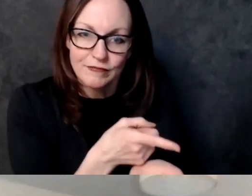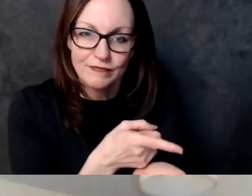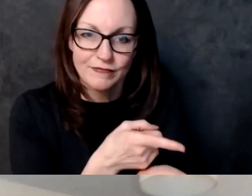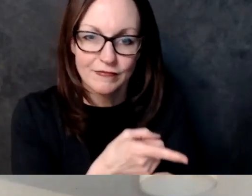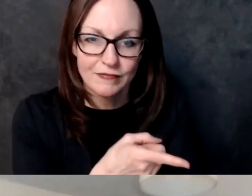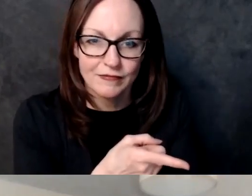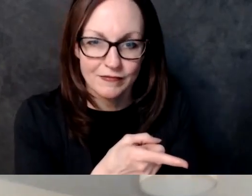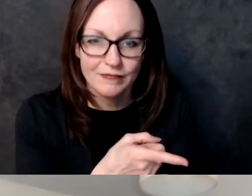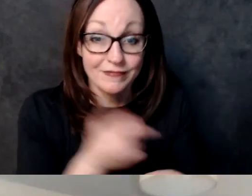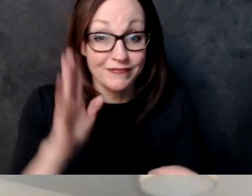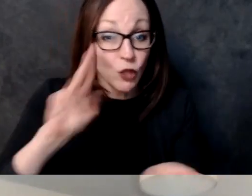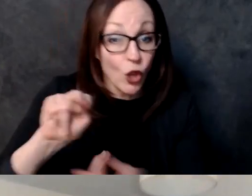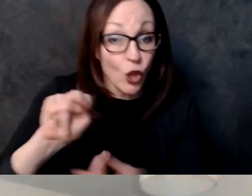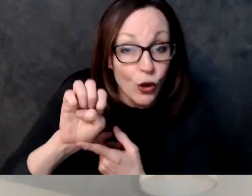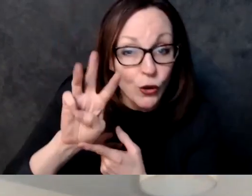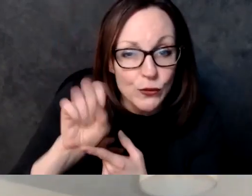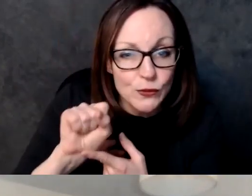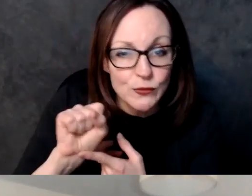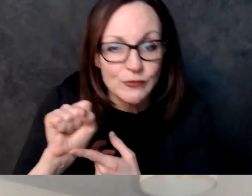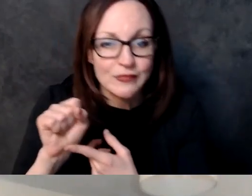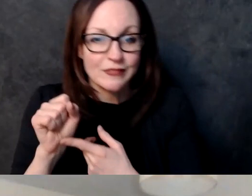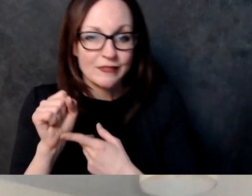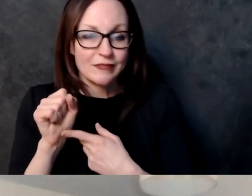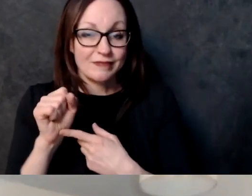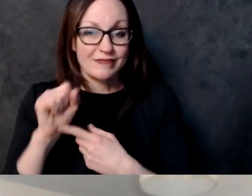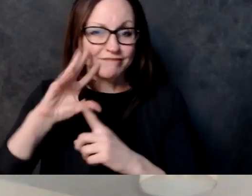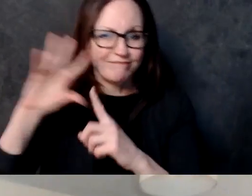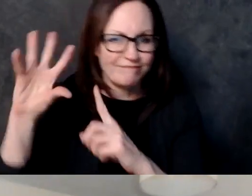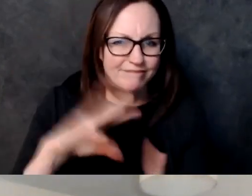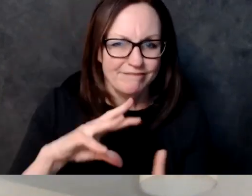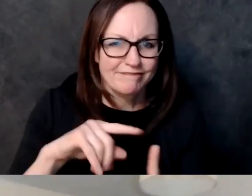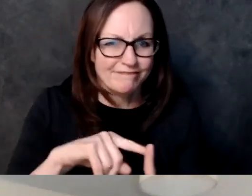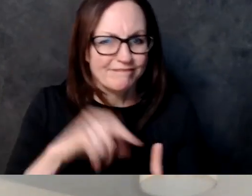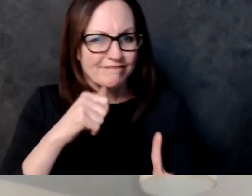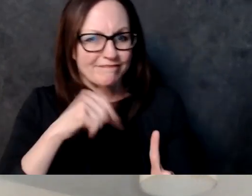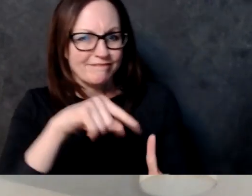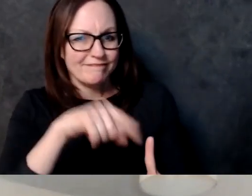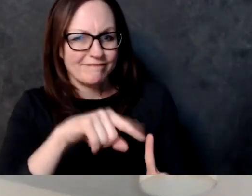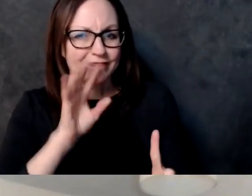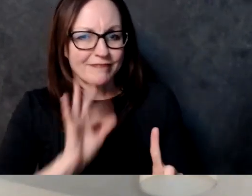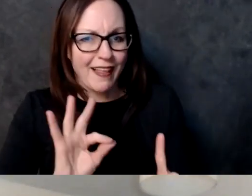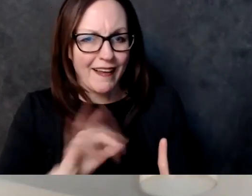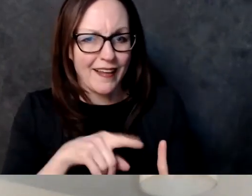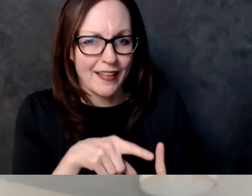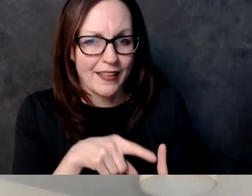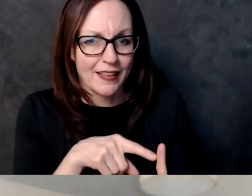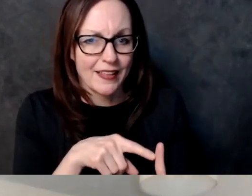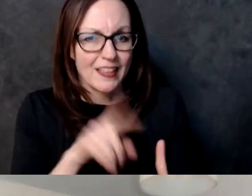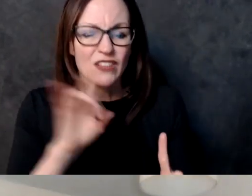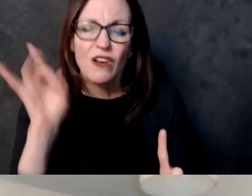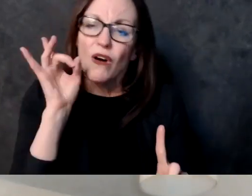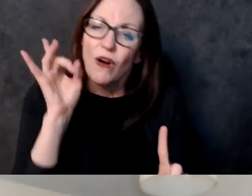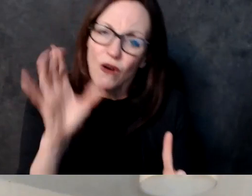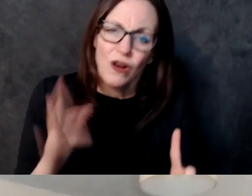watching it um but there was a girl who was nine years old who was need of help